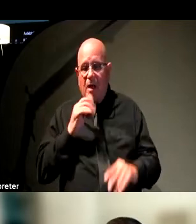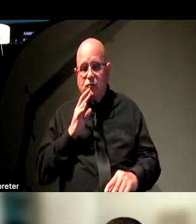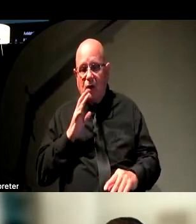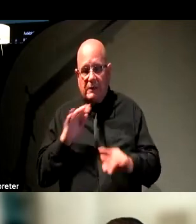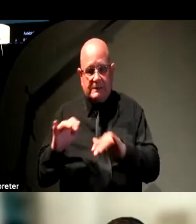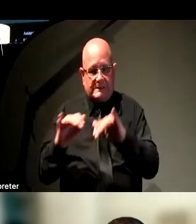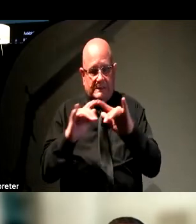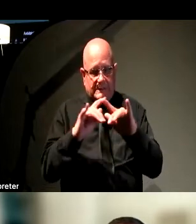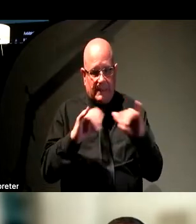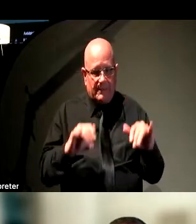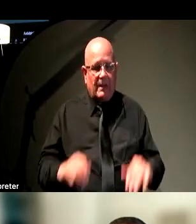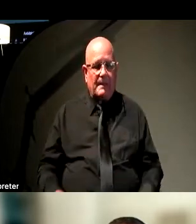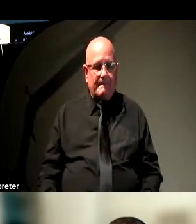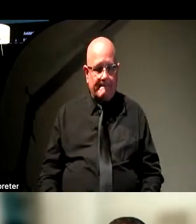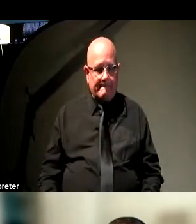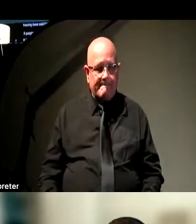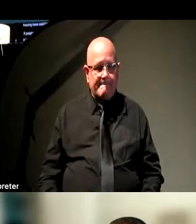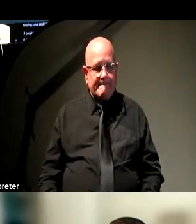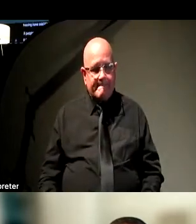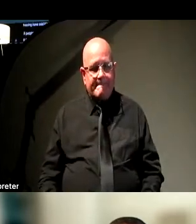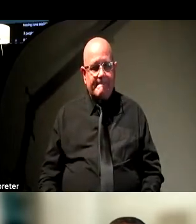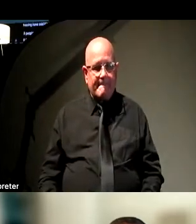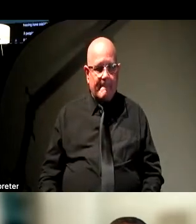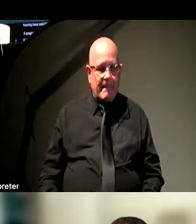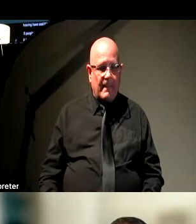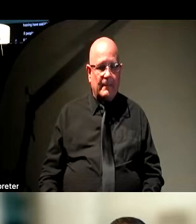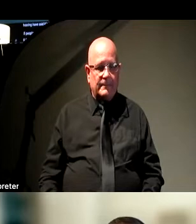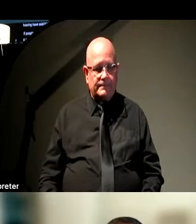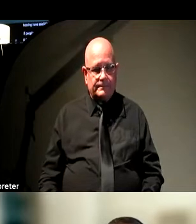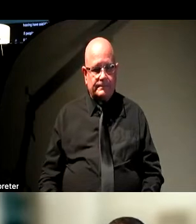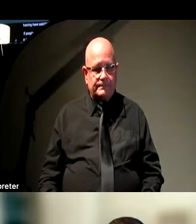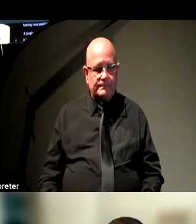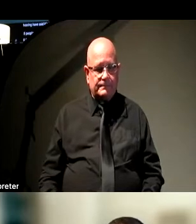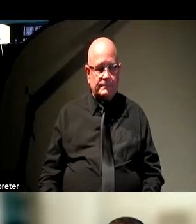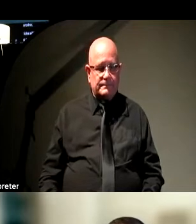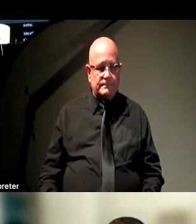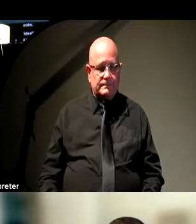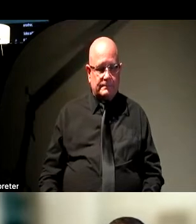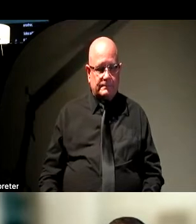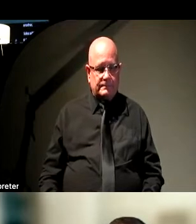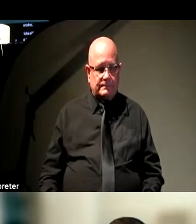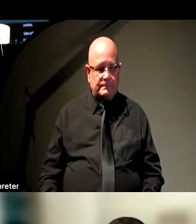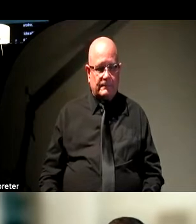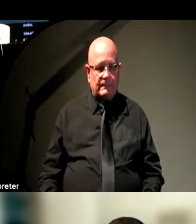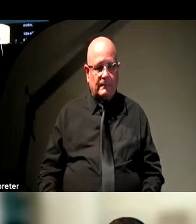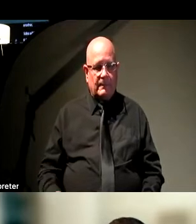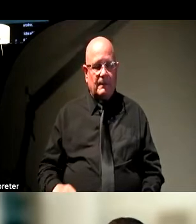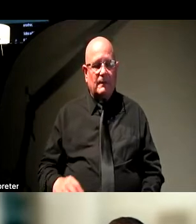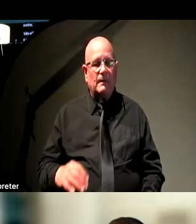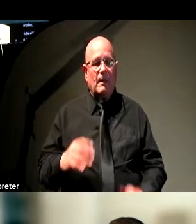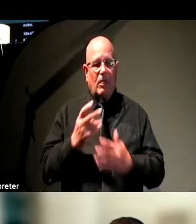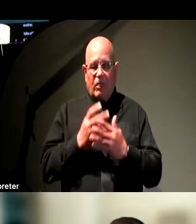to be worn out, potentially not be able to track the conversation. Whereas if they're participating on Zoom and the captions are